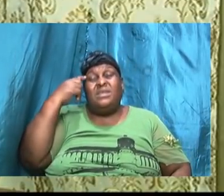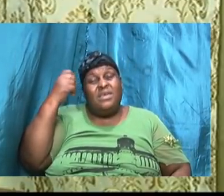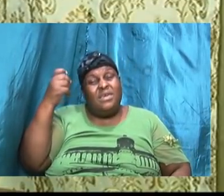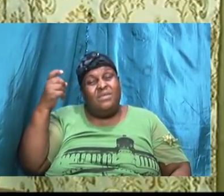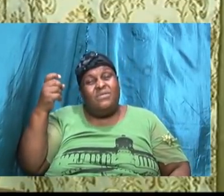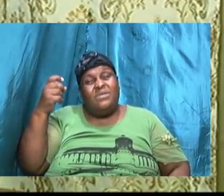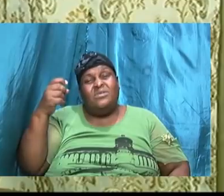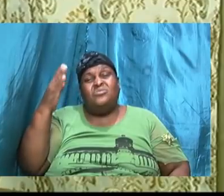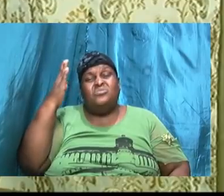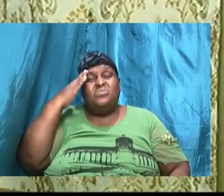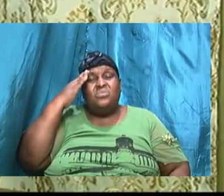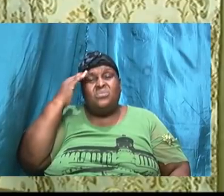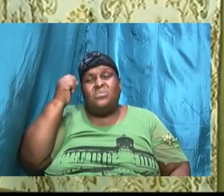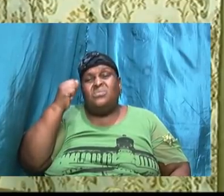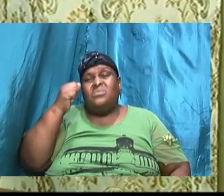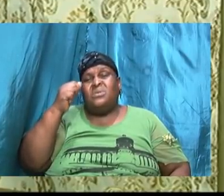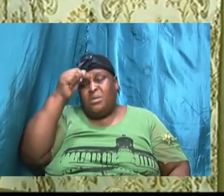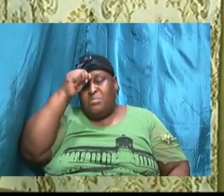own heart